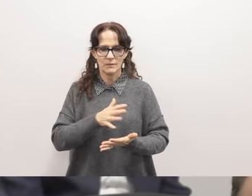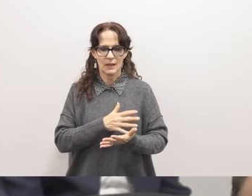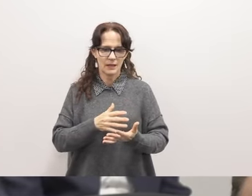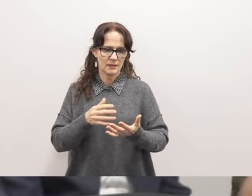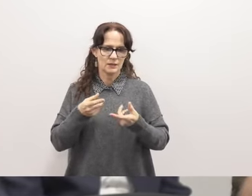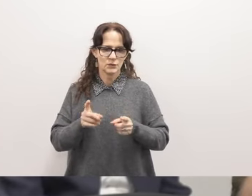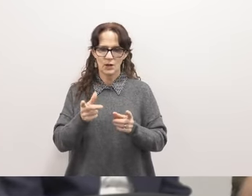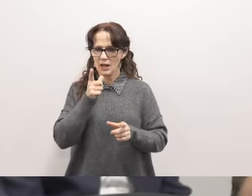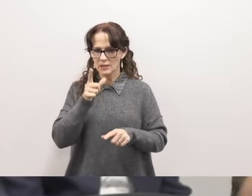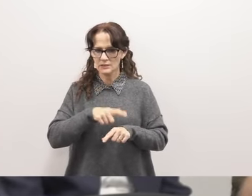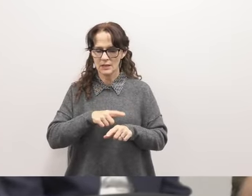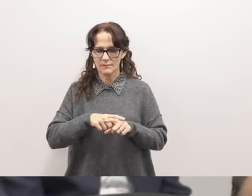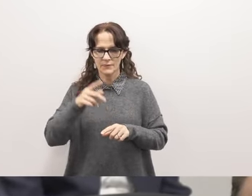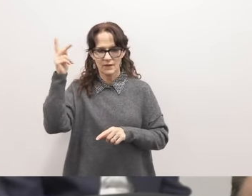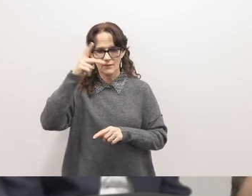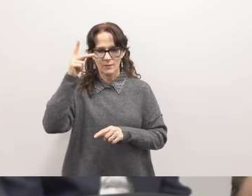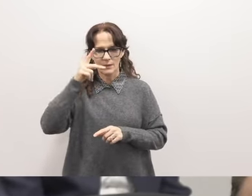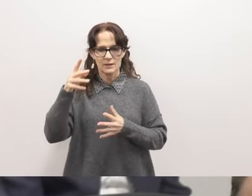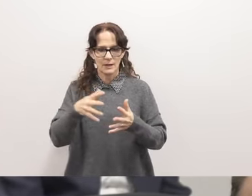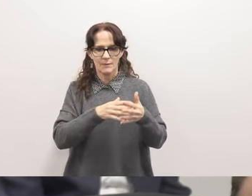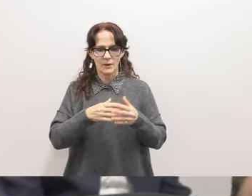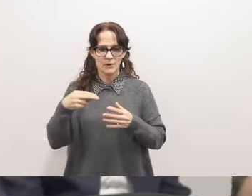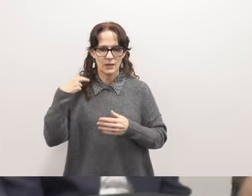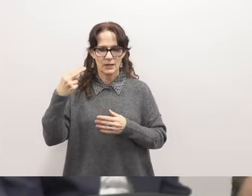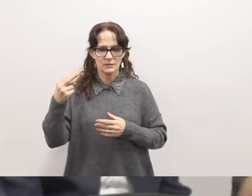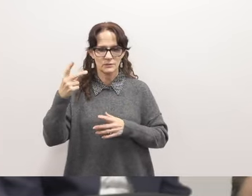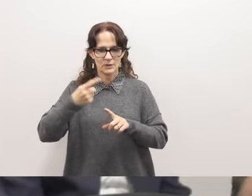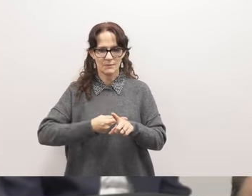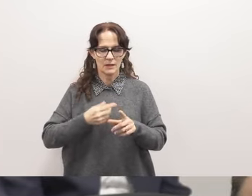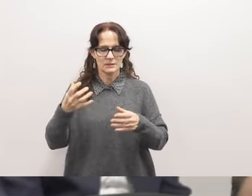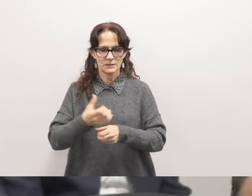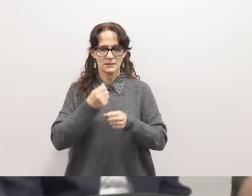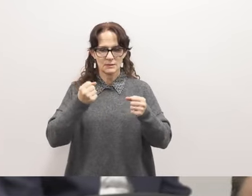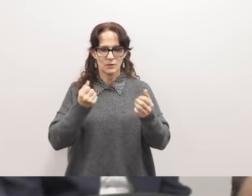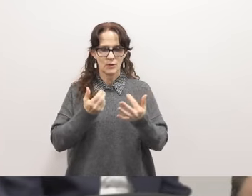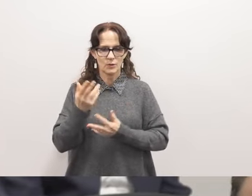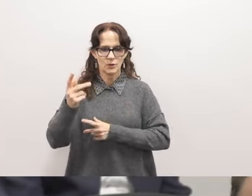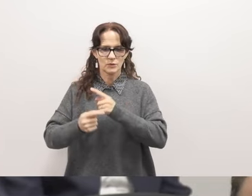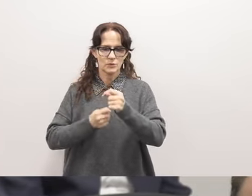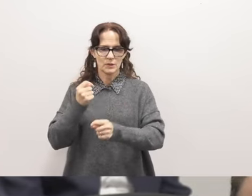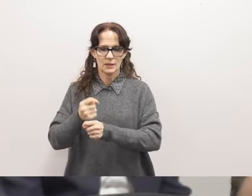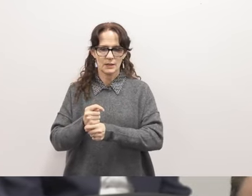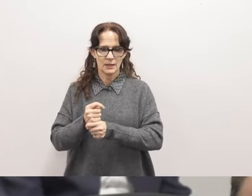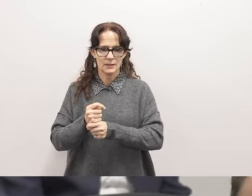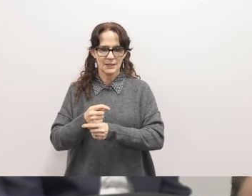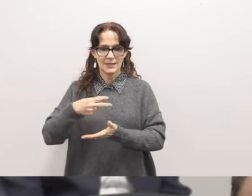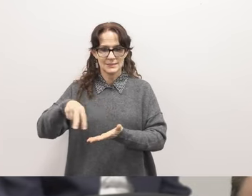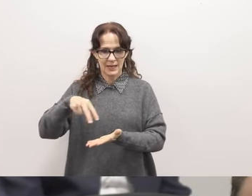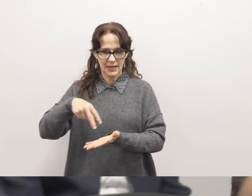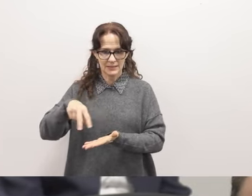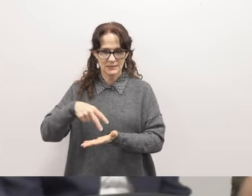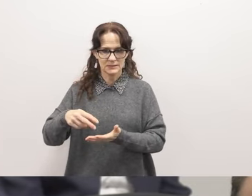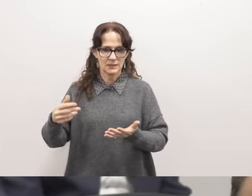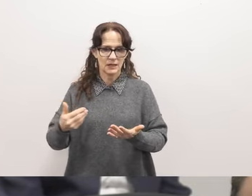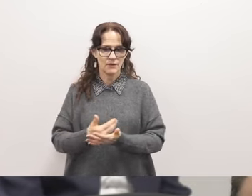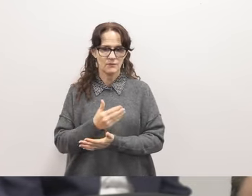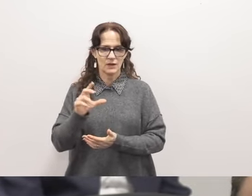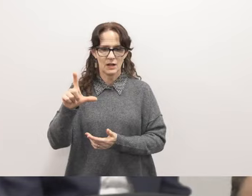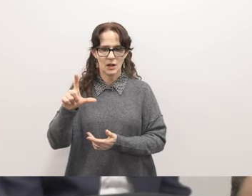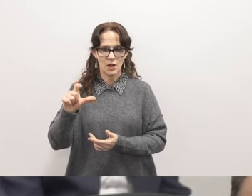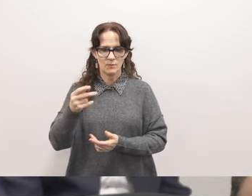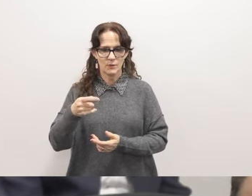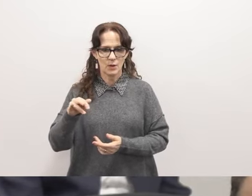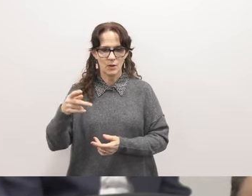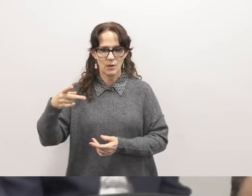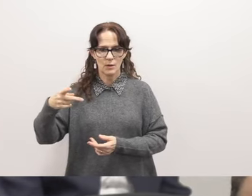filipino american history month celebration was done through traditional tinikling dance and free lumpia and